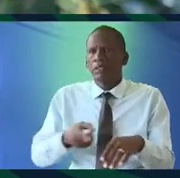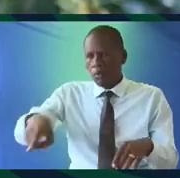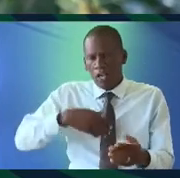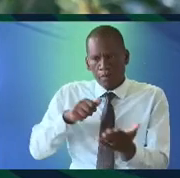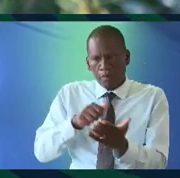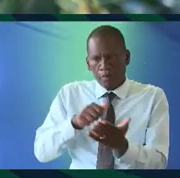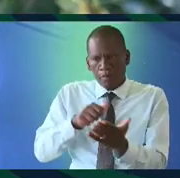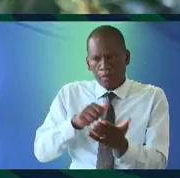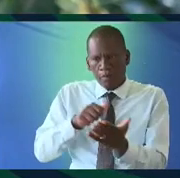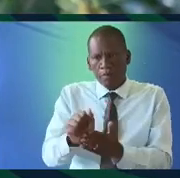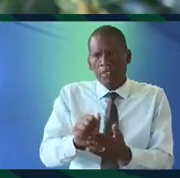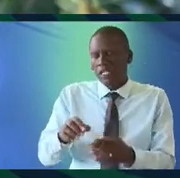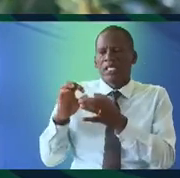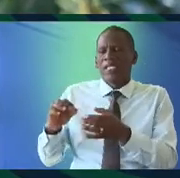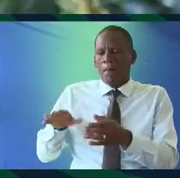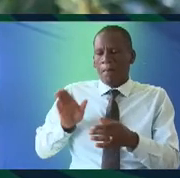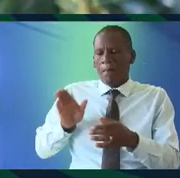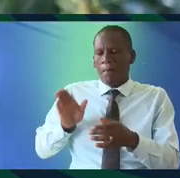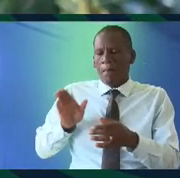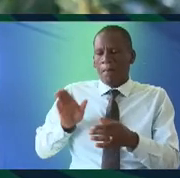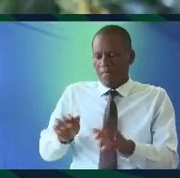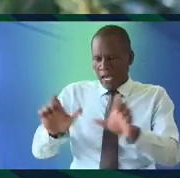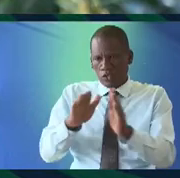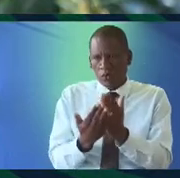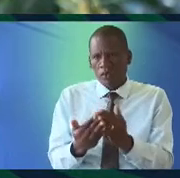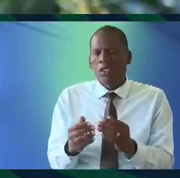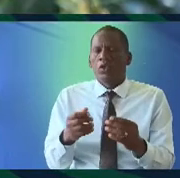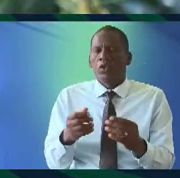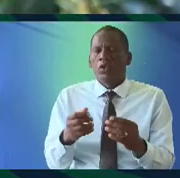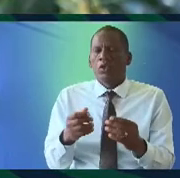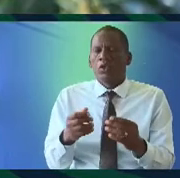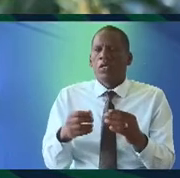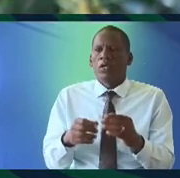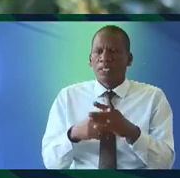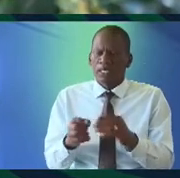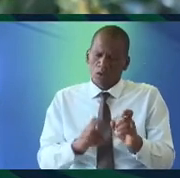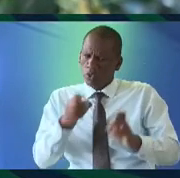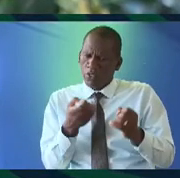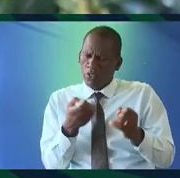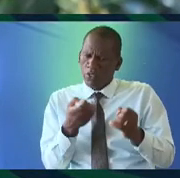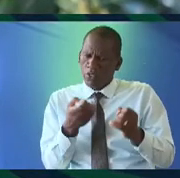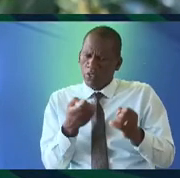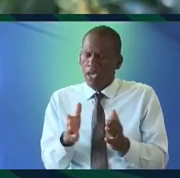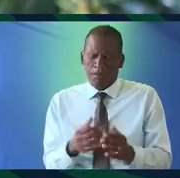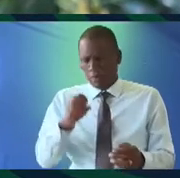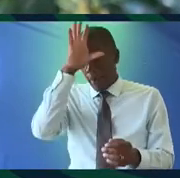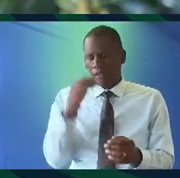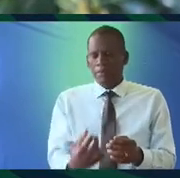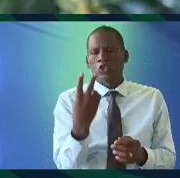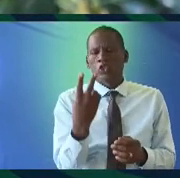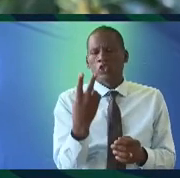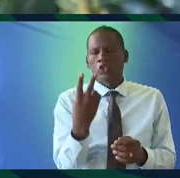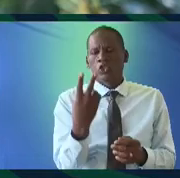we have published indigenous language books in the foreign languages we started getting inquiries and I was quite amused